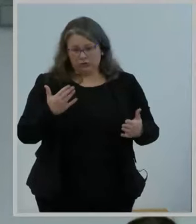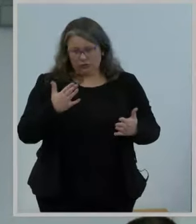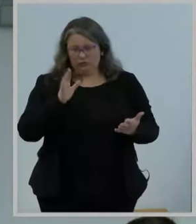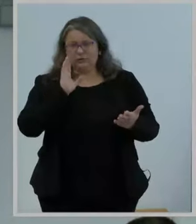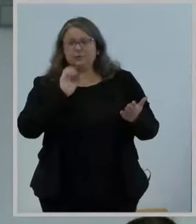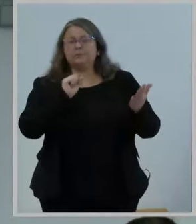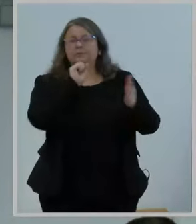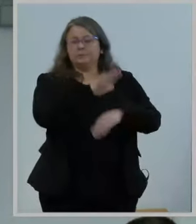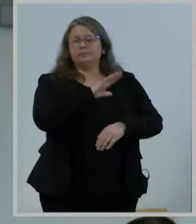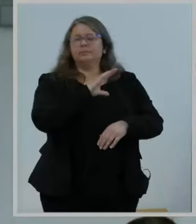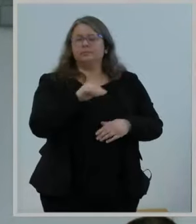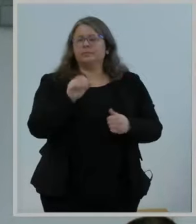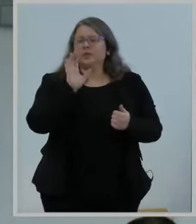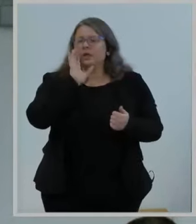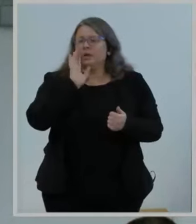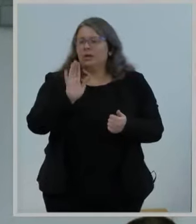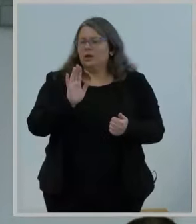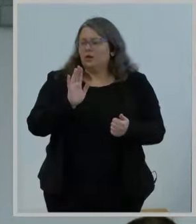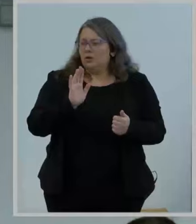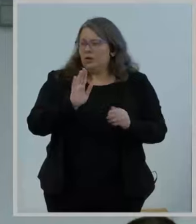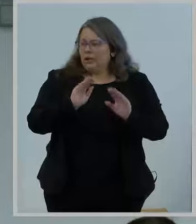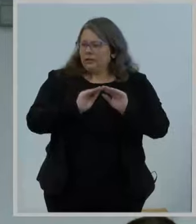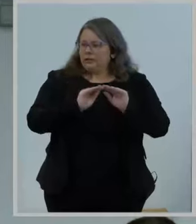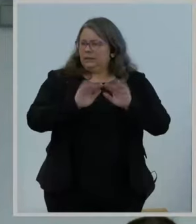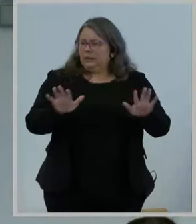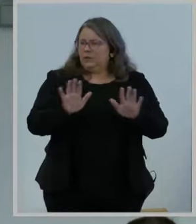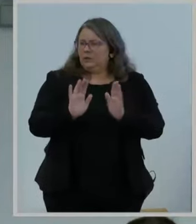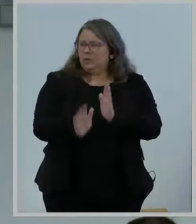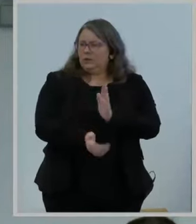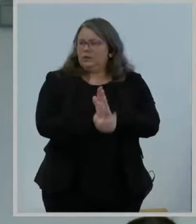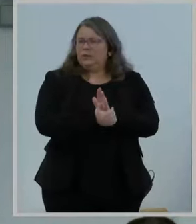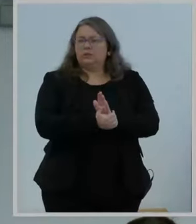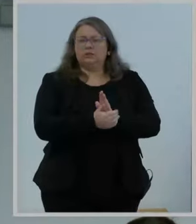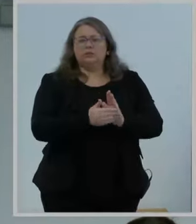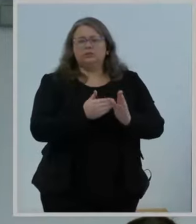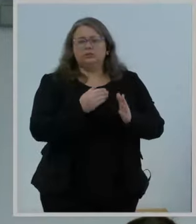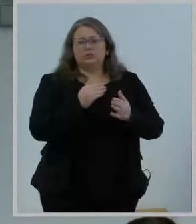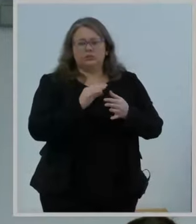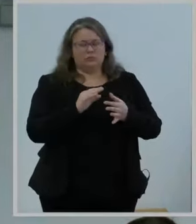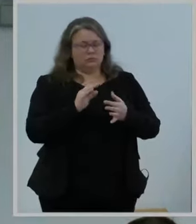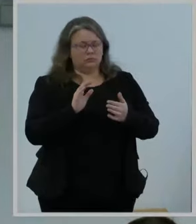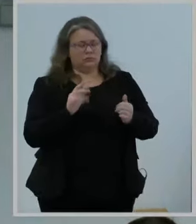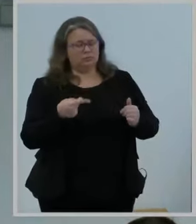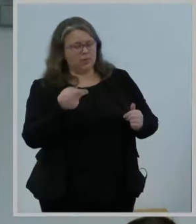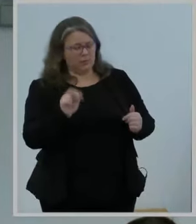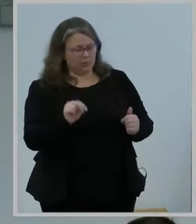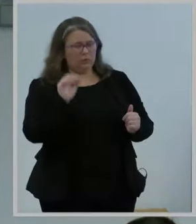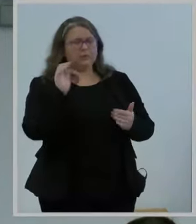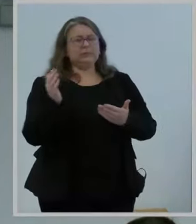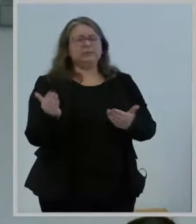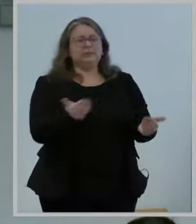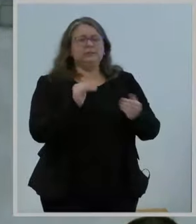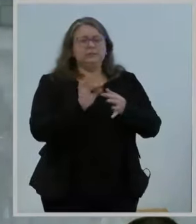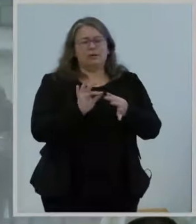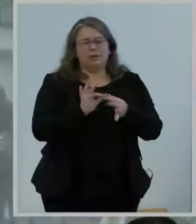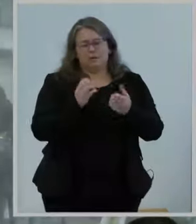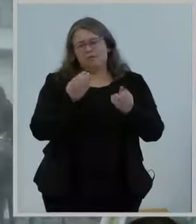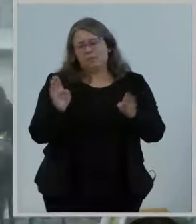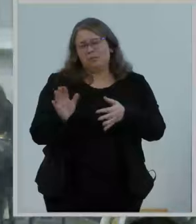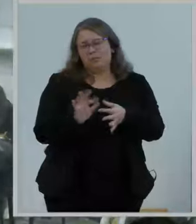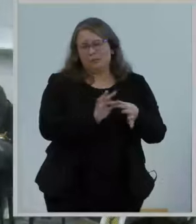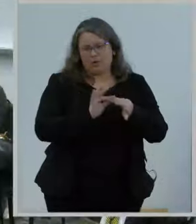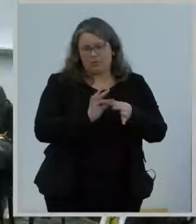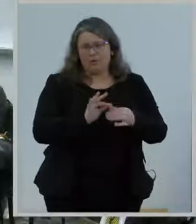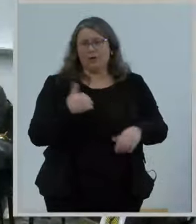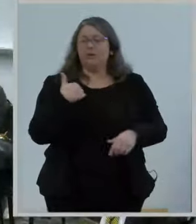public notice seeking comment on the specific services and equipment that should be funded. The staff recommends adoption of this item and requests editorial